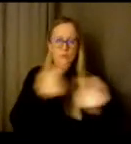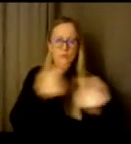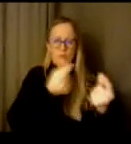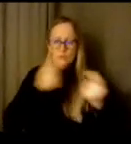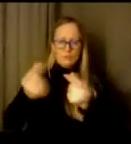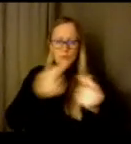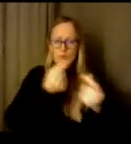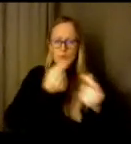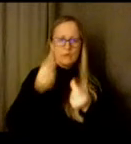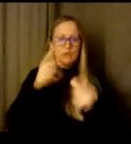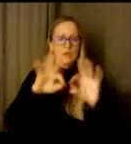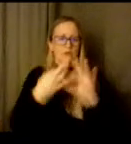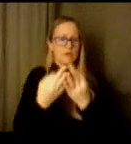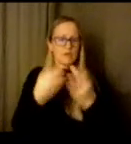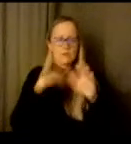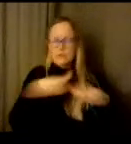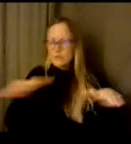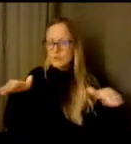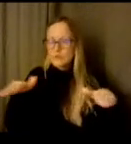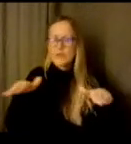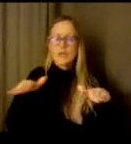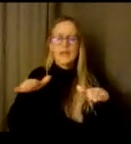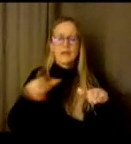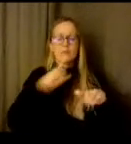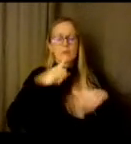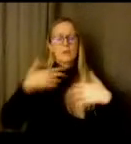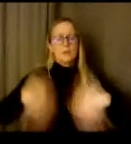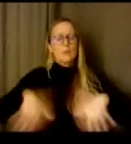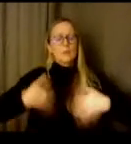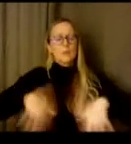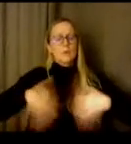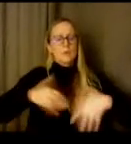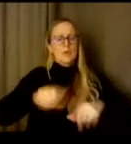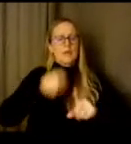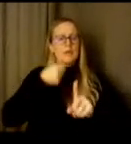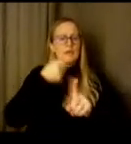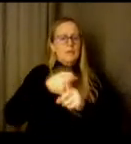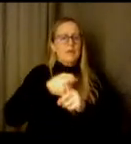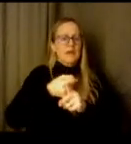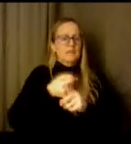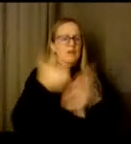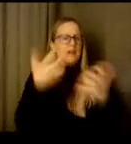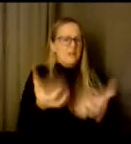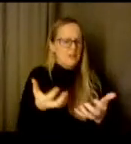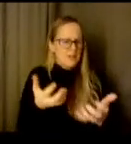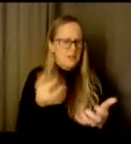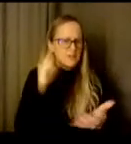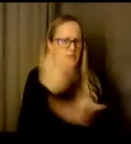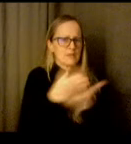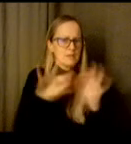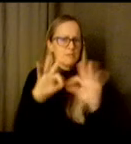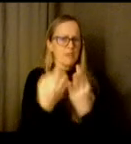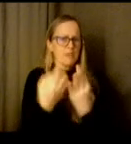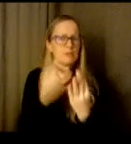and the impacts are really heavy in terms of this remote setting. The remote